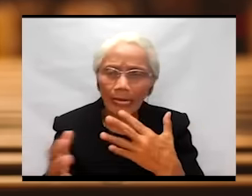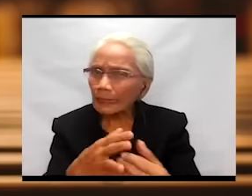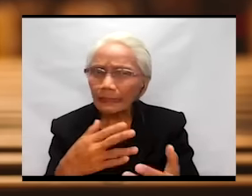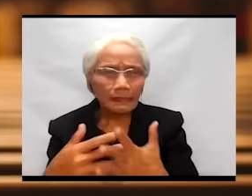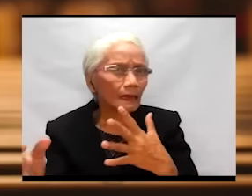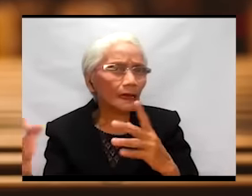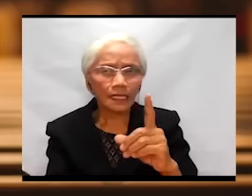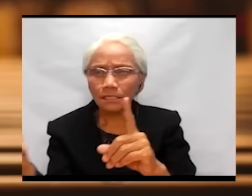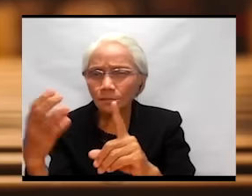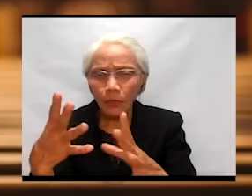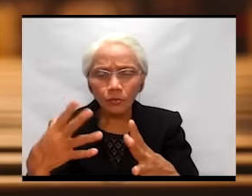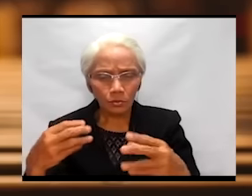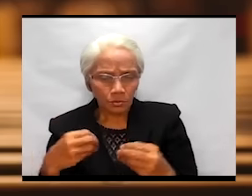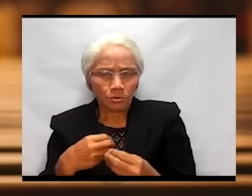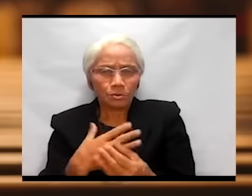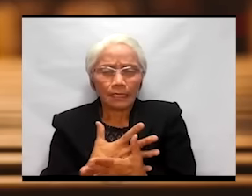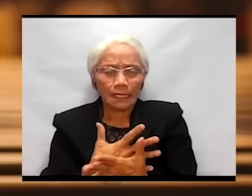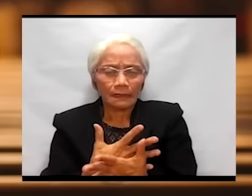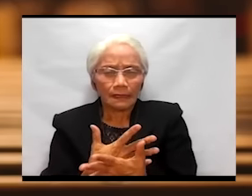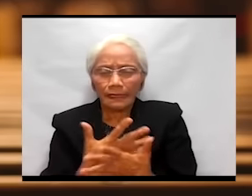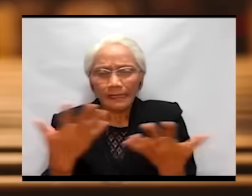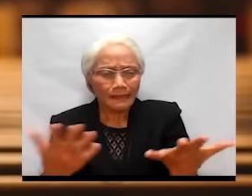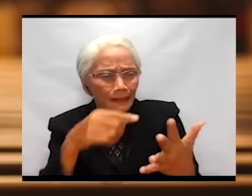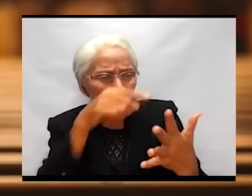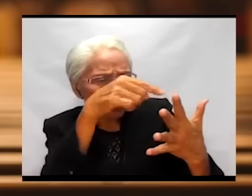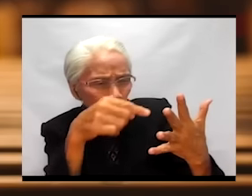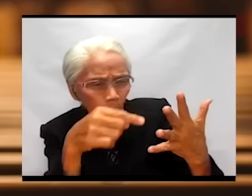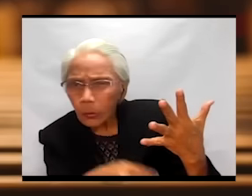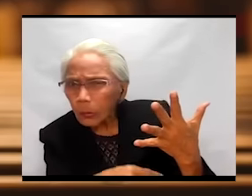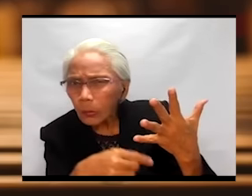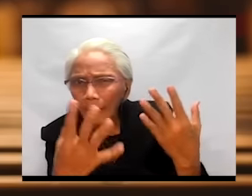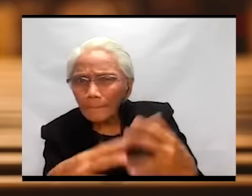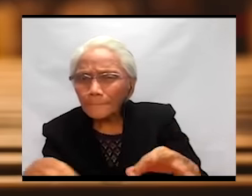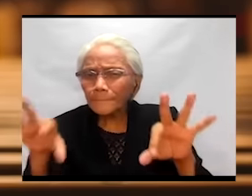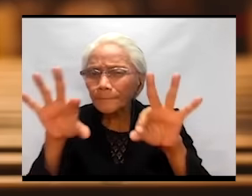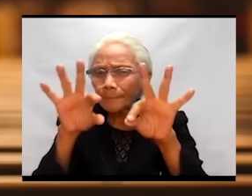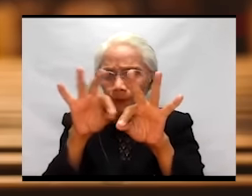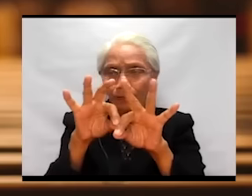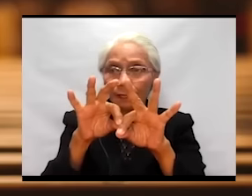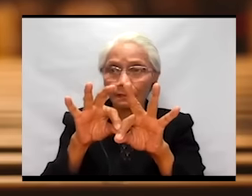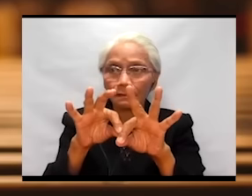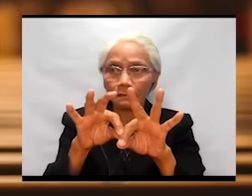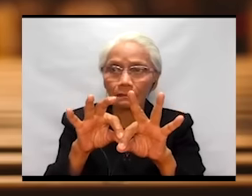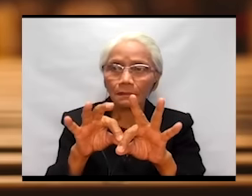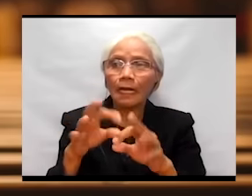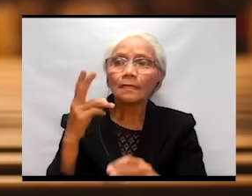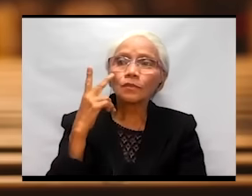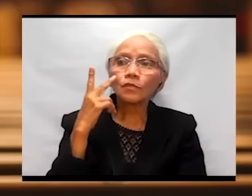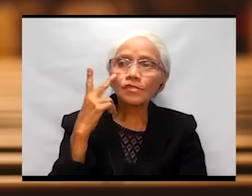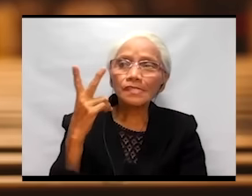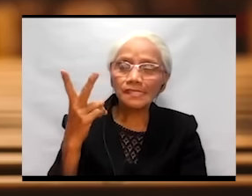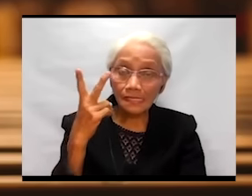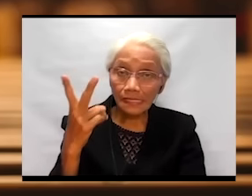important for us to see when life is not easy,